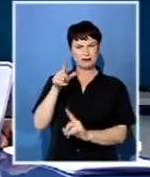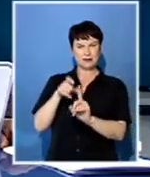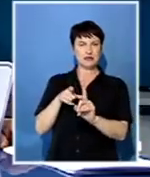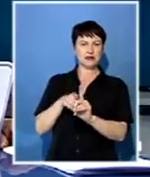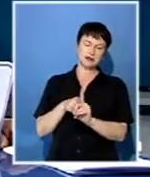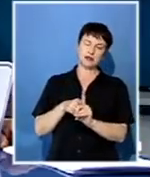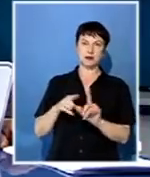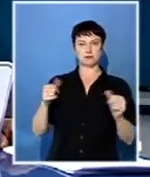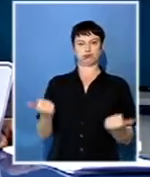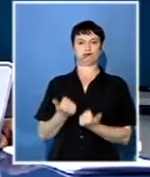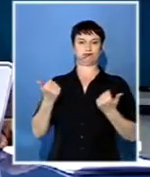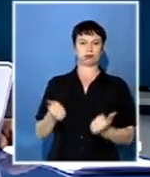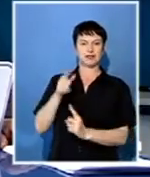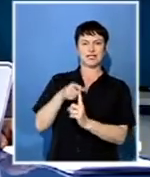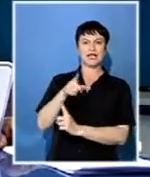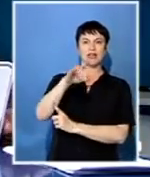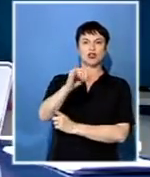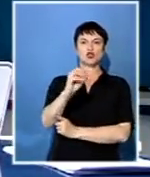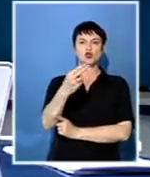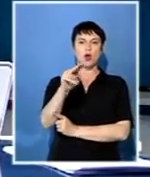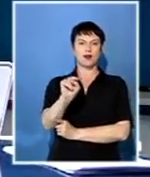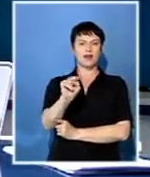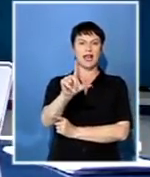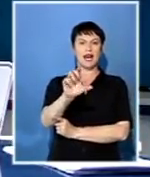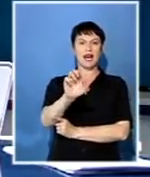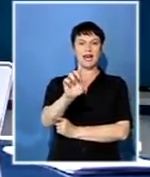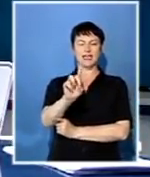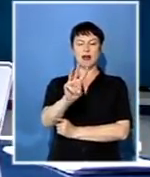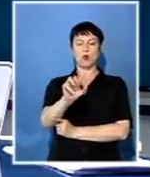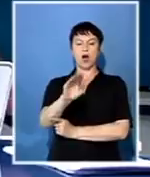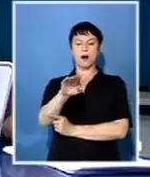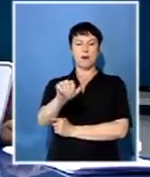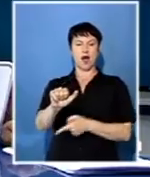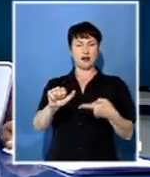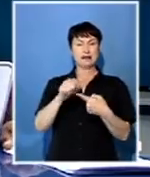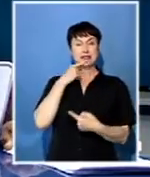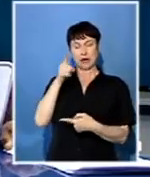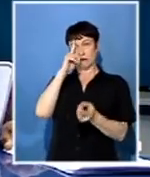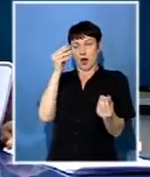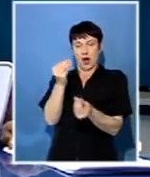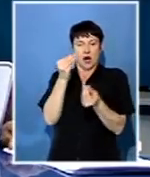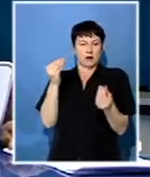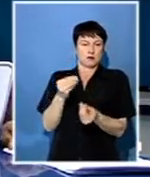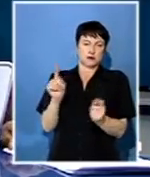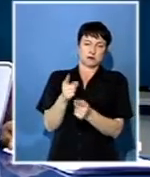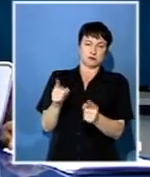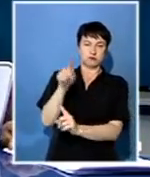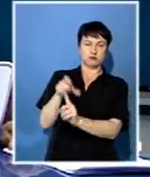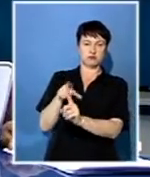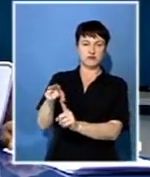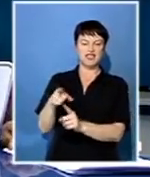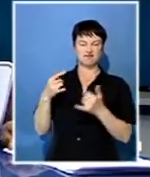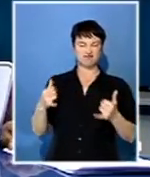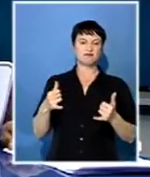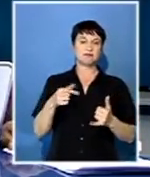This is how some describe the award-winning actor and playwright John Lidwaba as they paid tribute during his